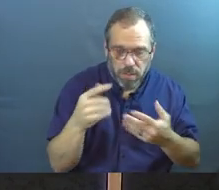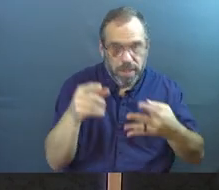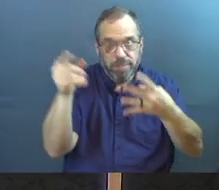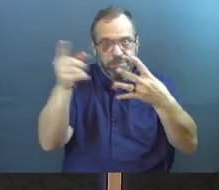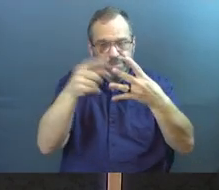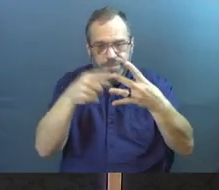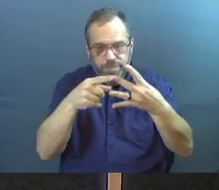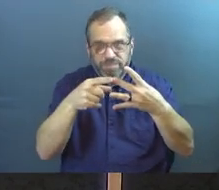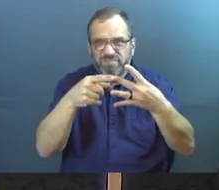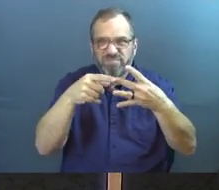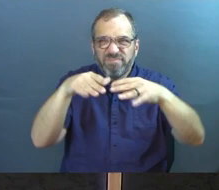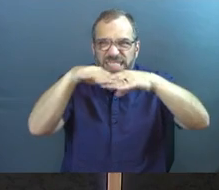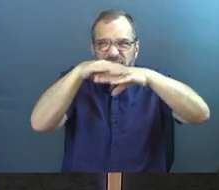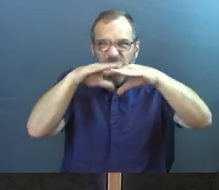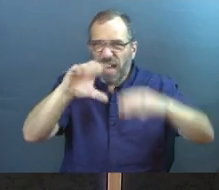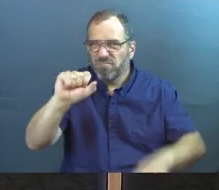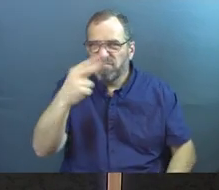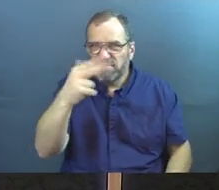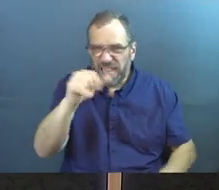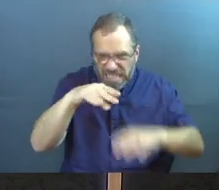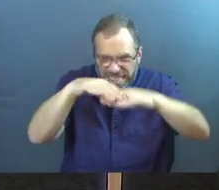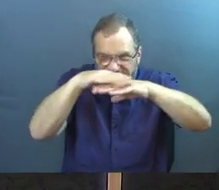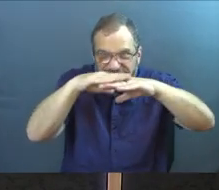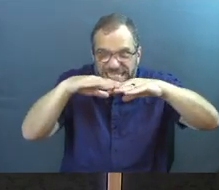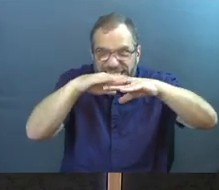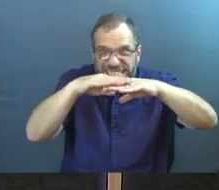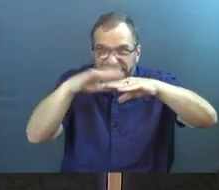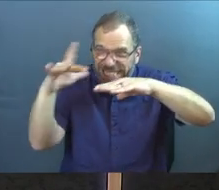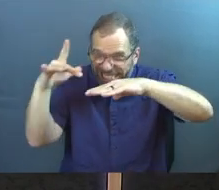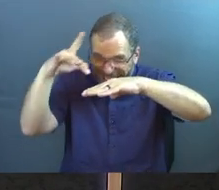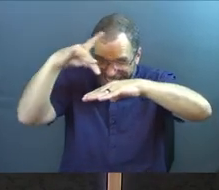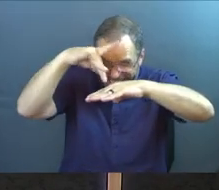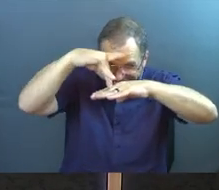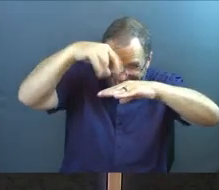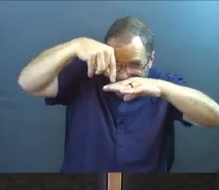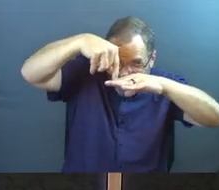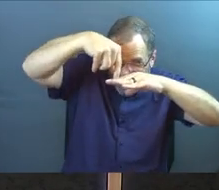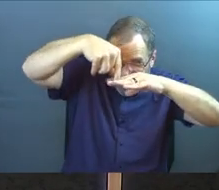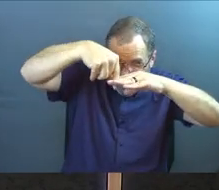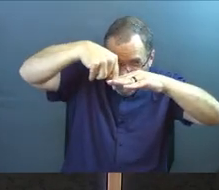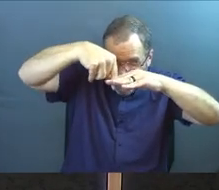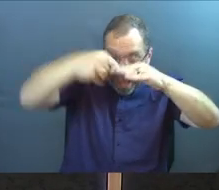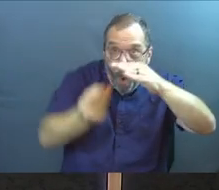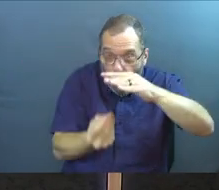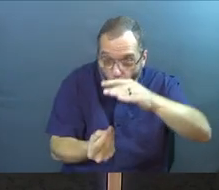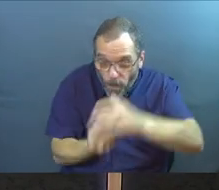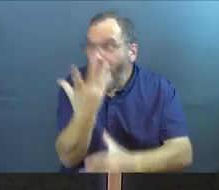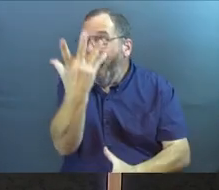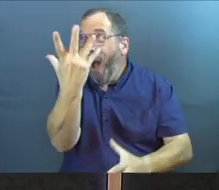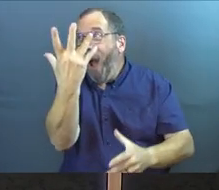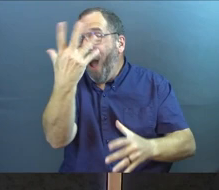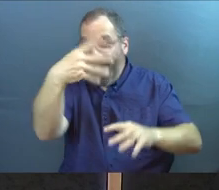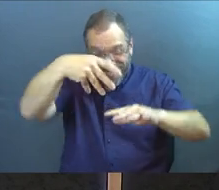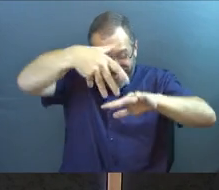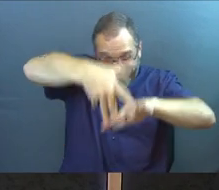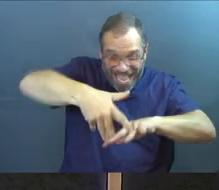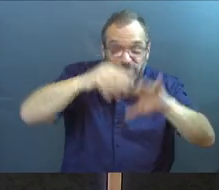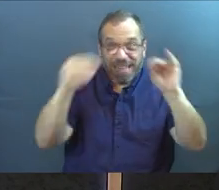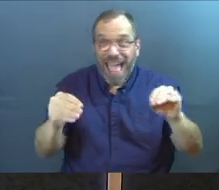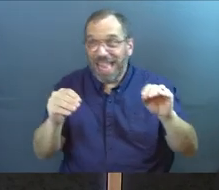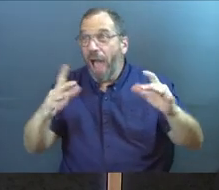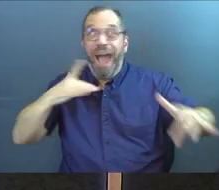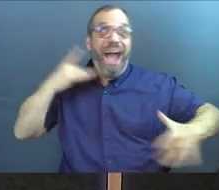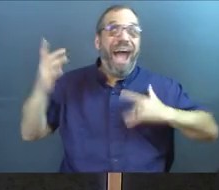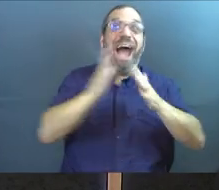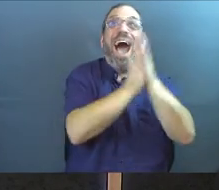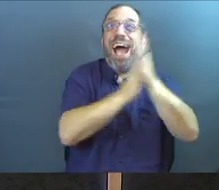Next, the shallow listen. They barely got into the dirt. They spring up fast. No depth. Super